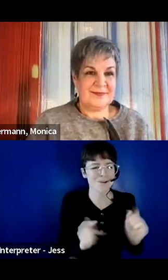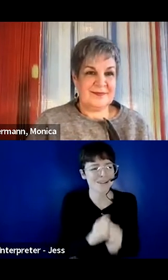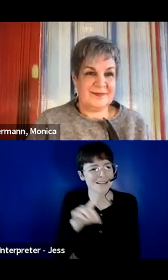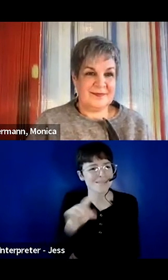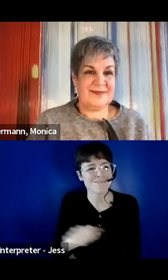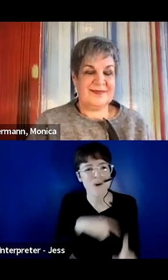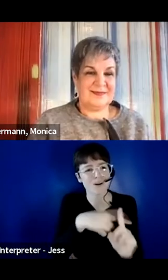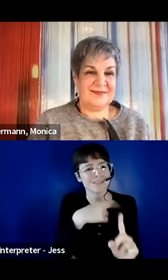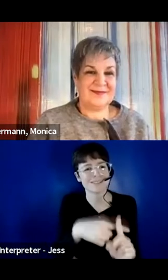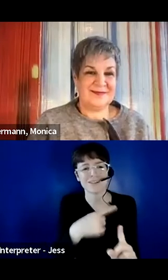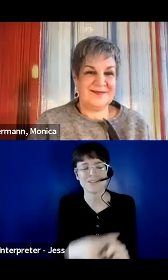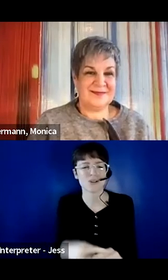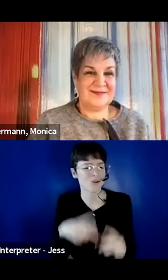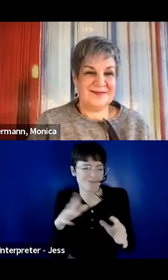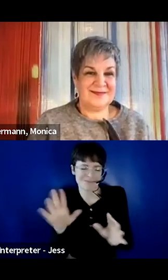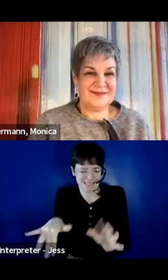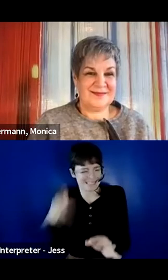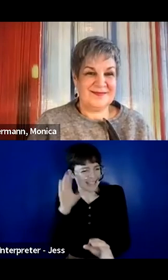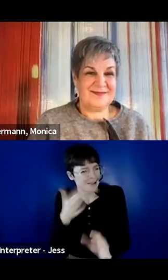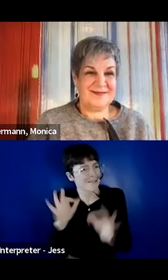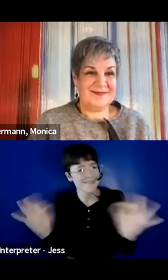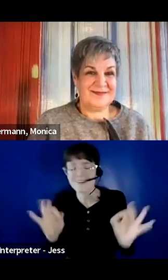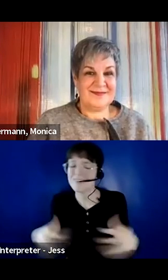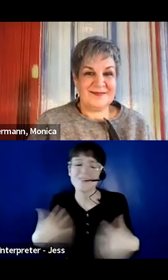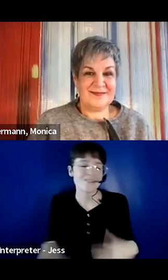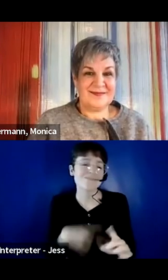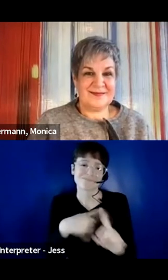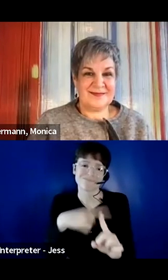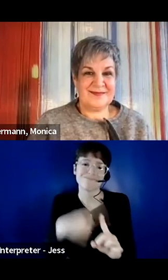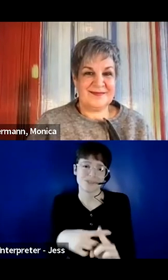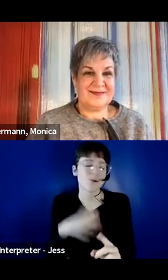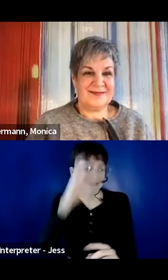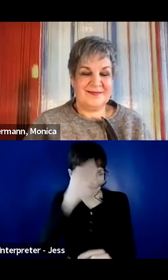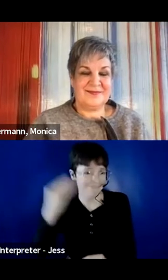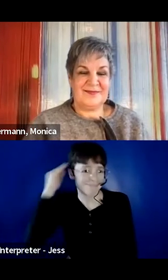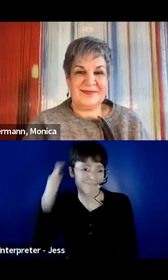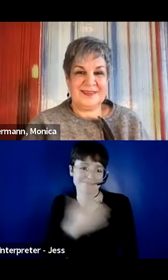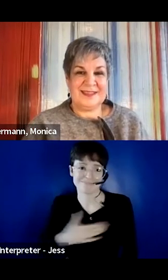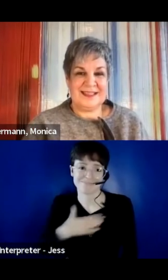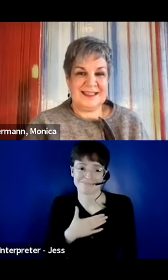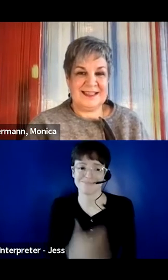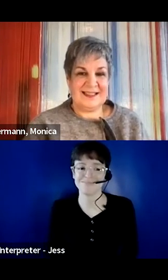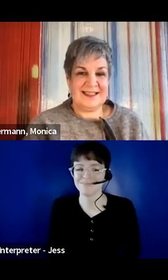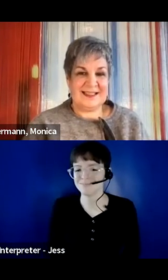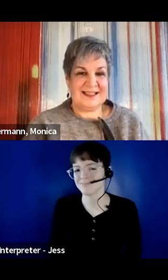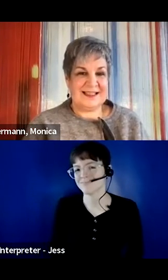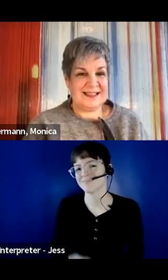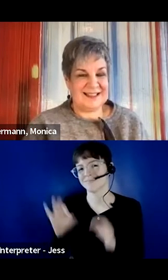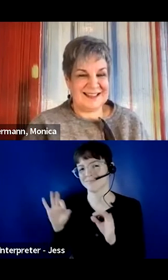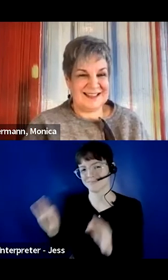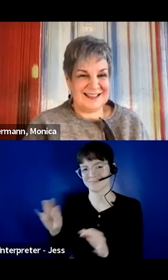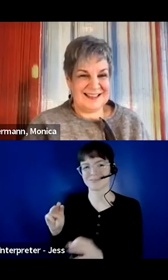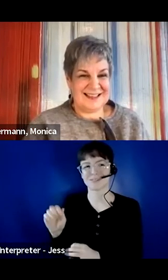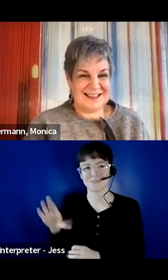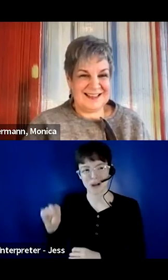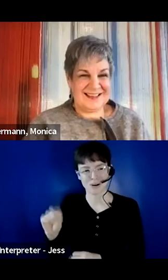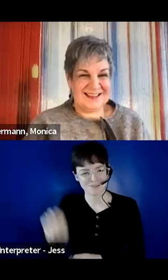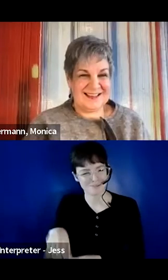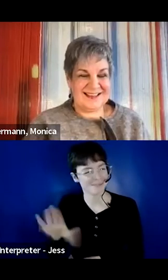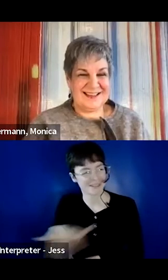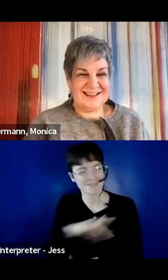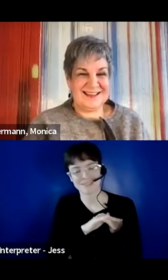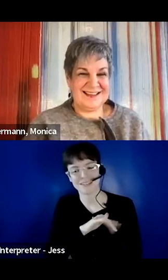those little things in mind. Yeah, no, fantastic. And in fact, I'm the type of guy that uses humor in awkward